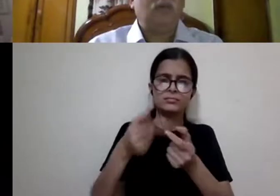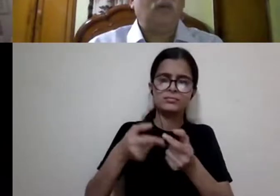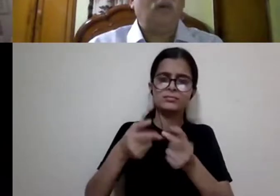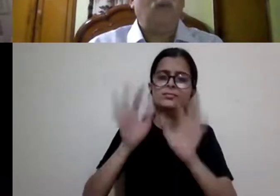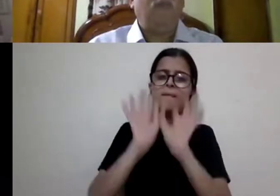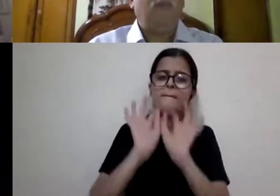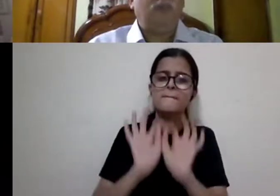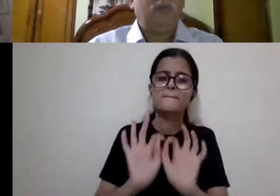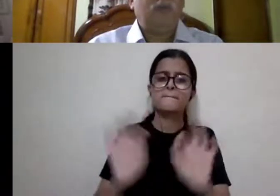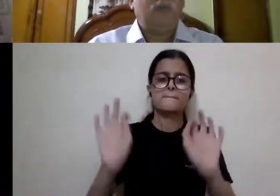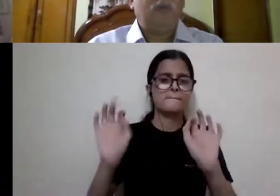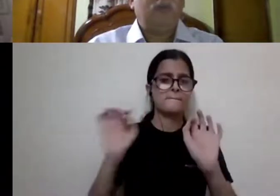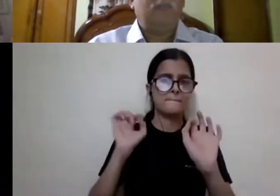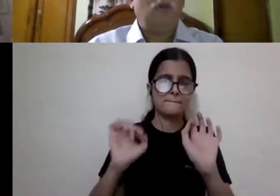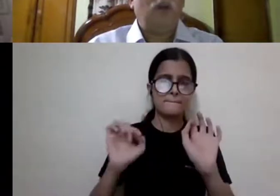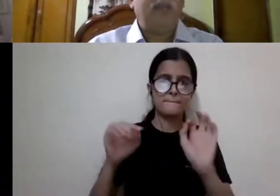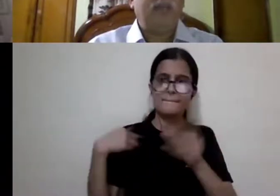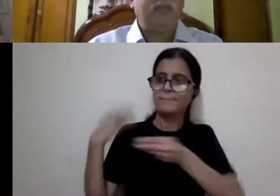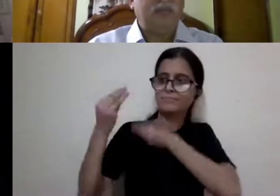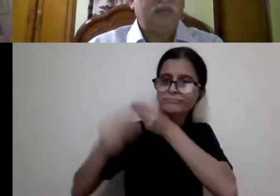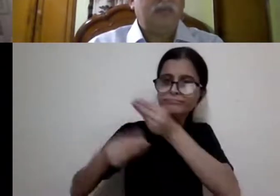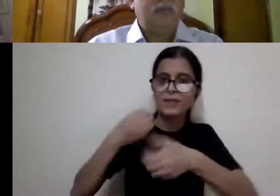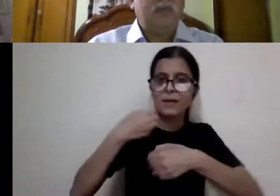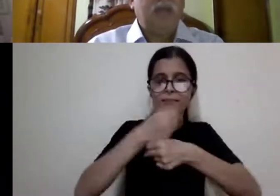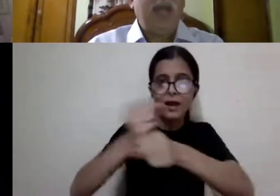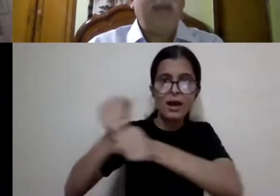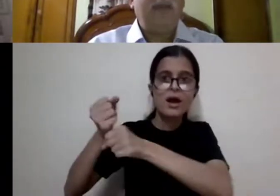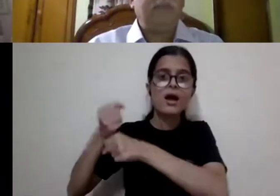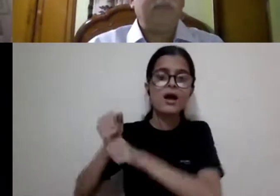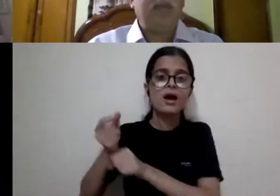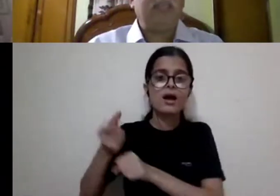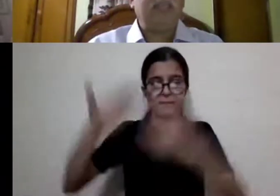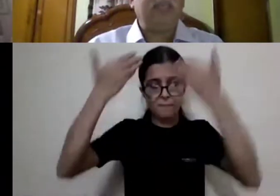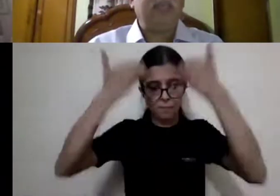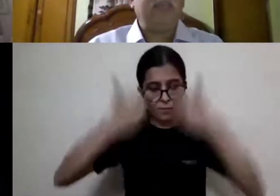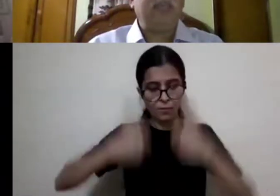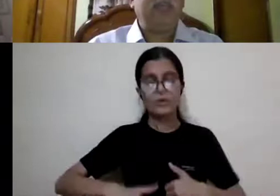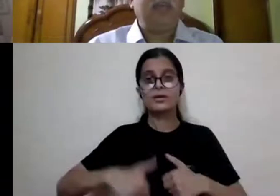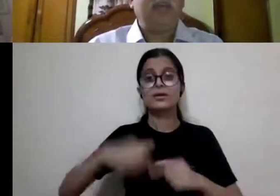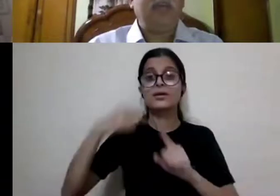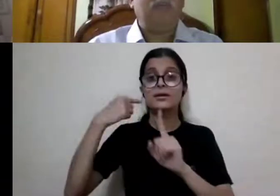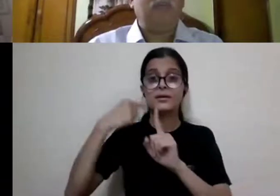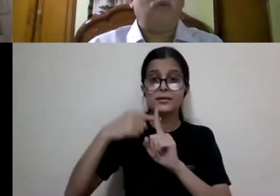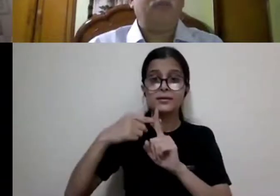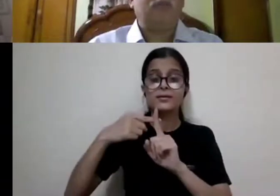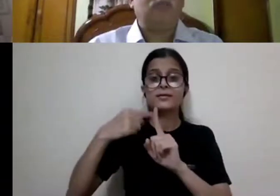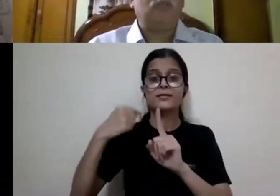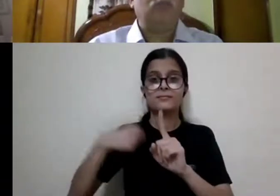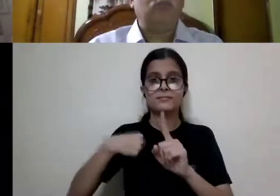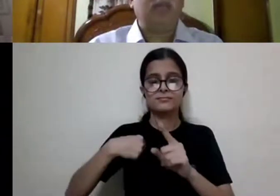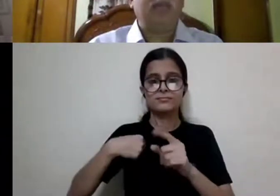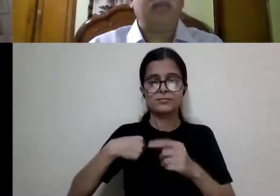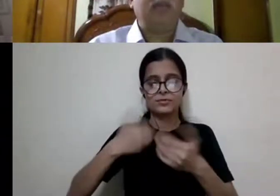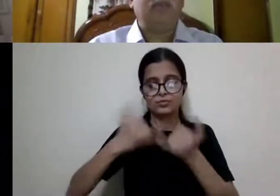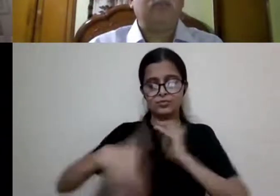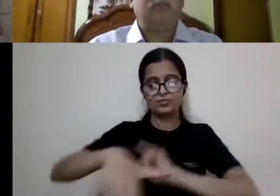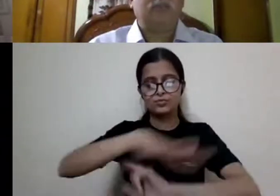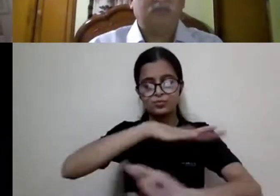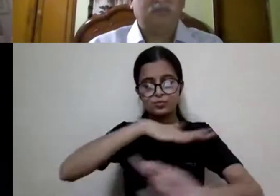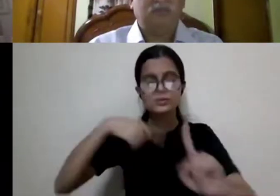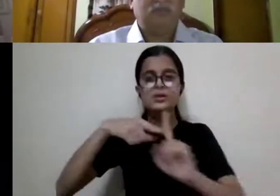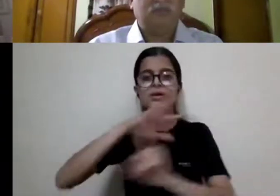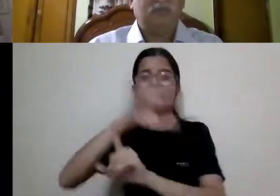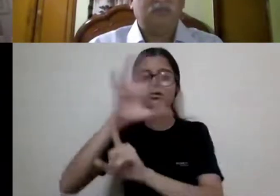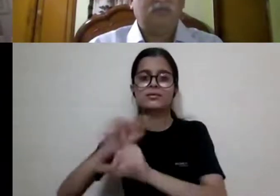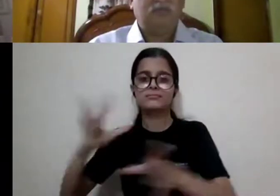of the body and placed it within the realm of the social and cultural.